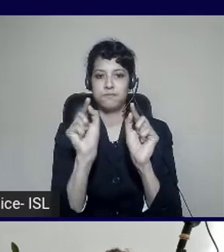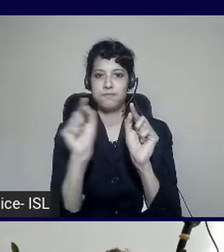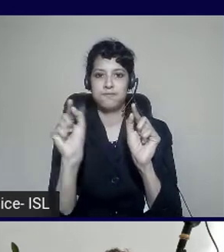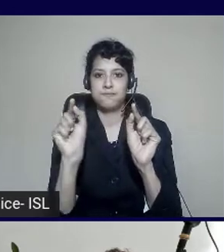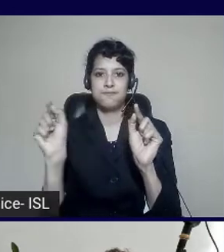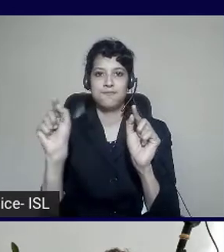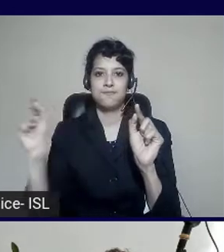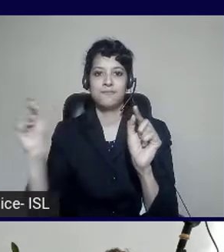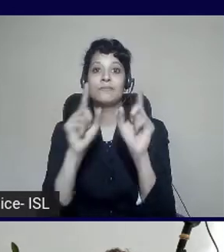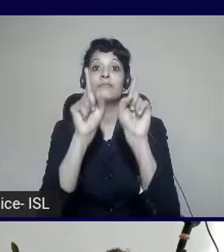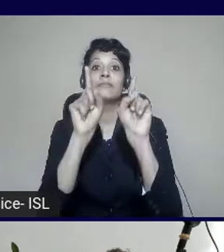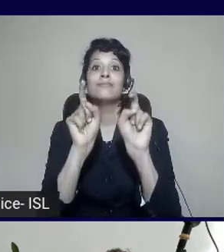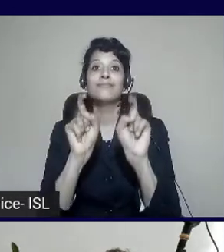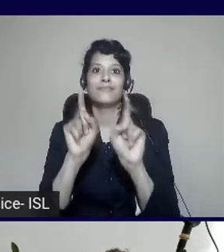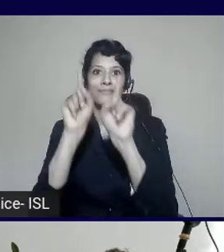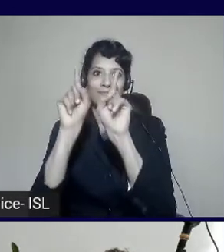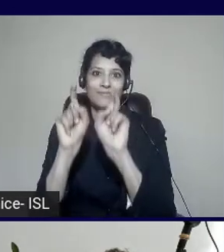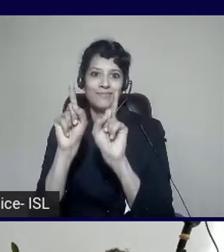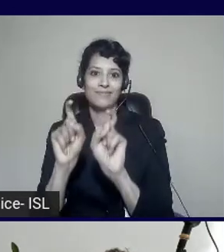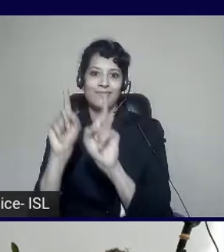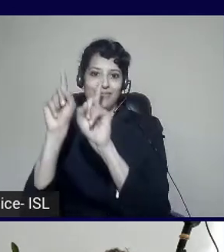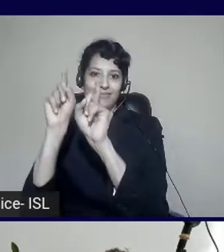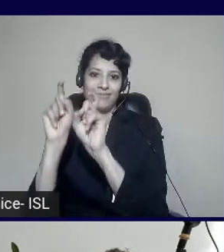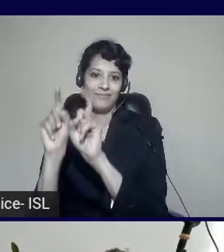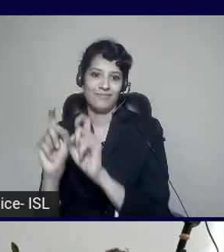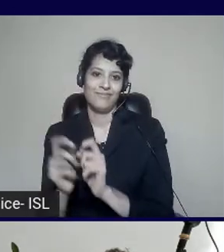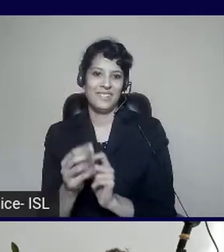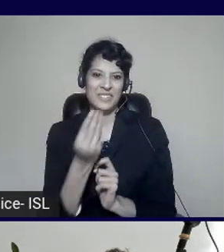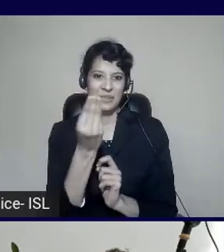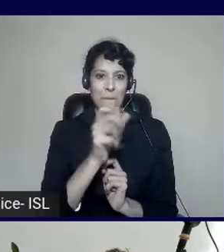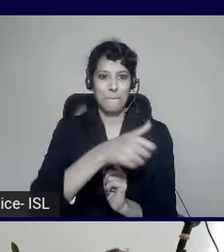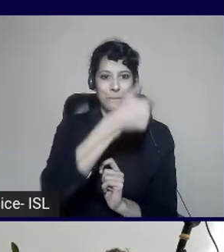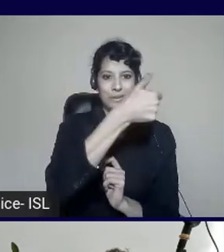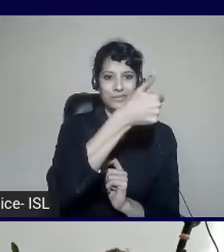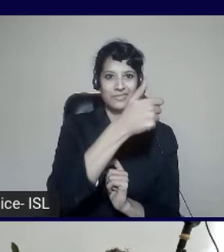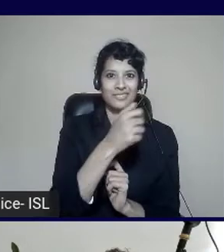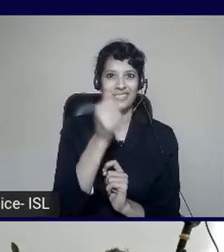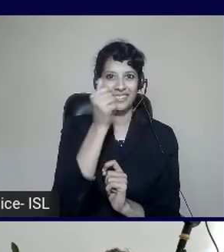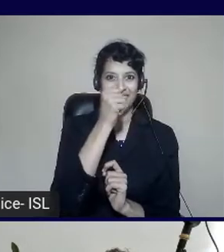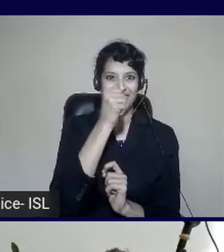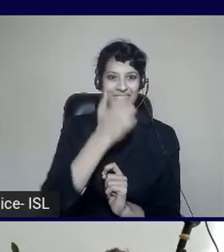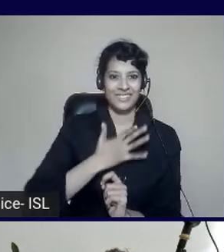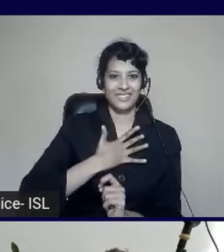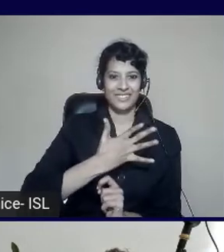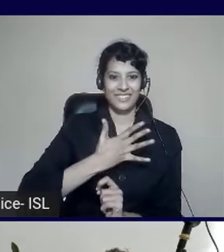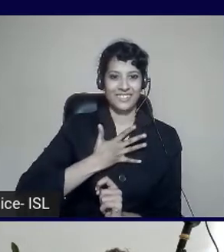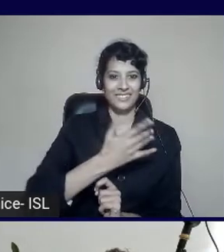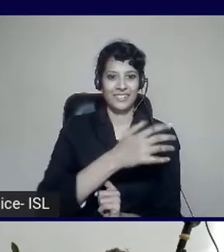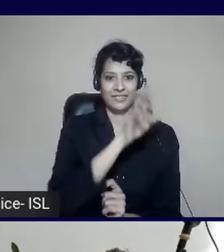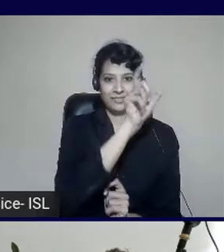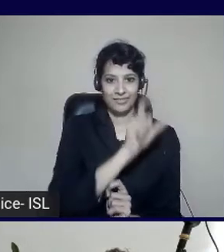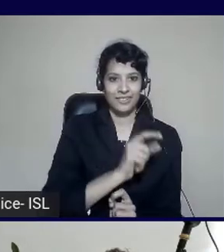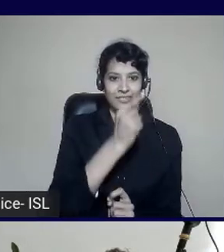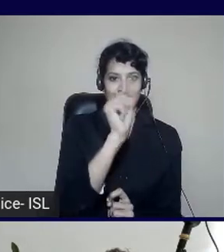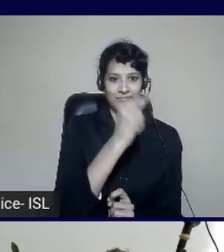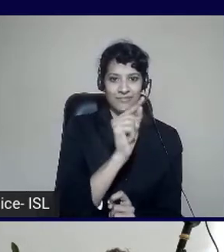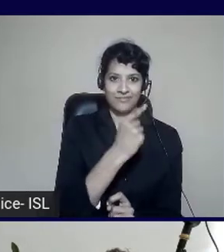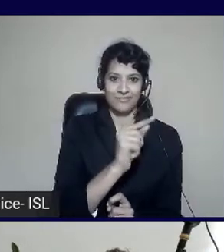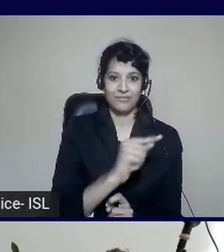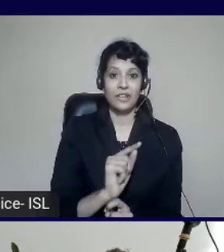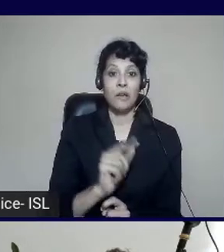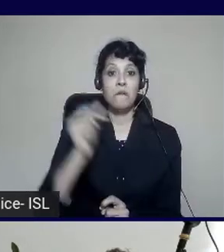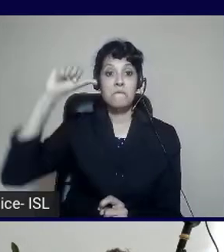checks. And you can see there, I've got some pass and some fails. And that's available on github.com forward slash Microsoft forward slash